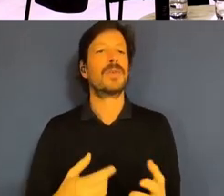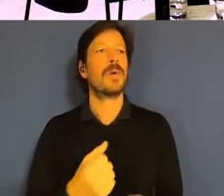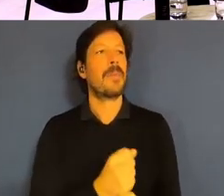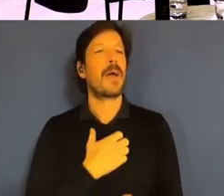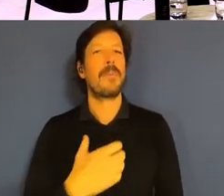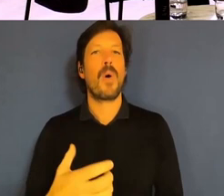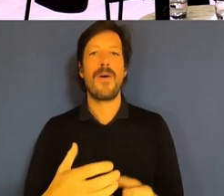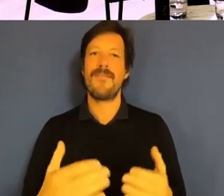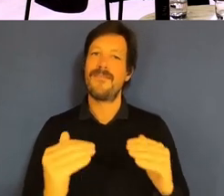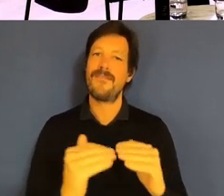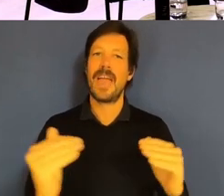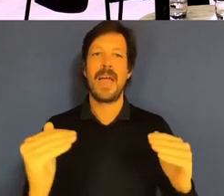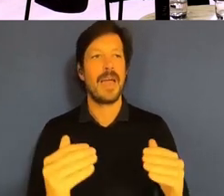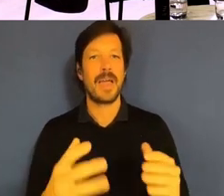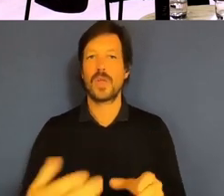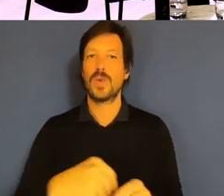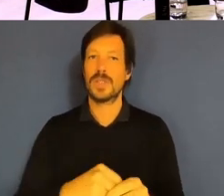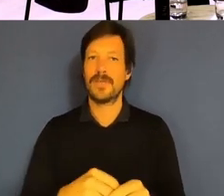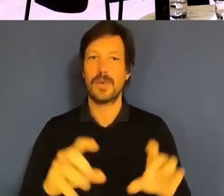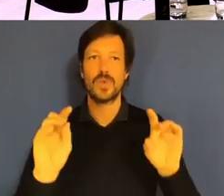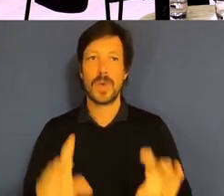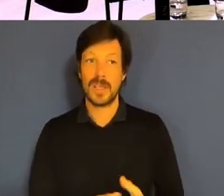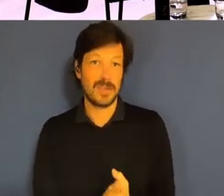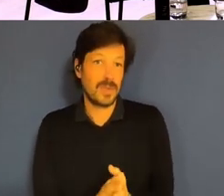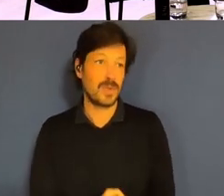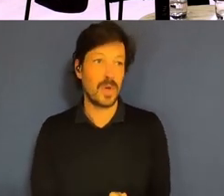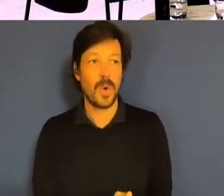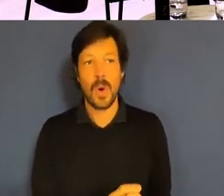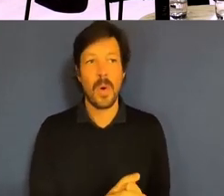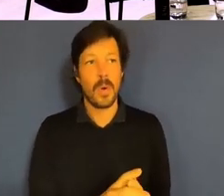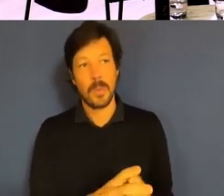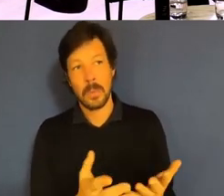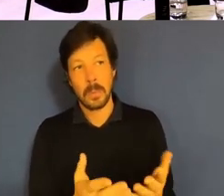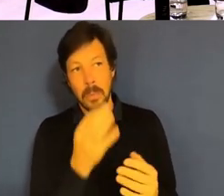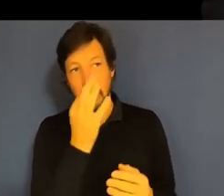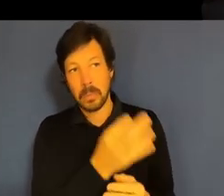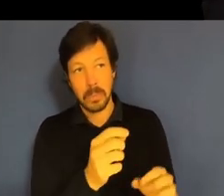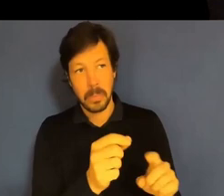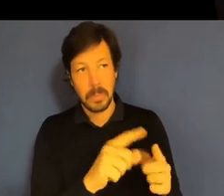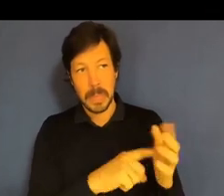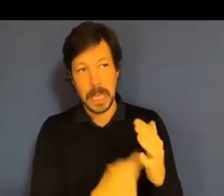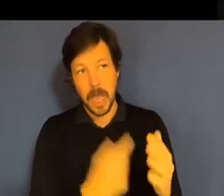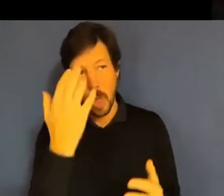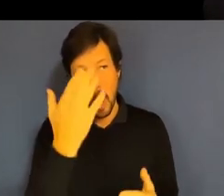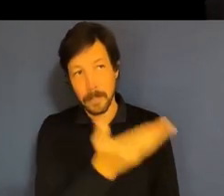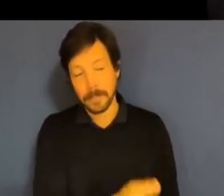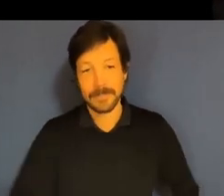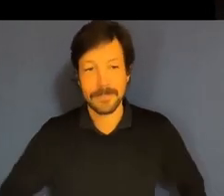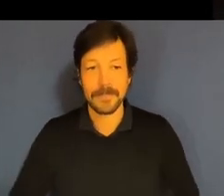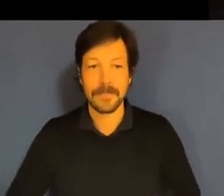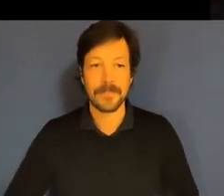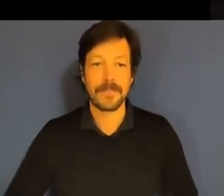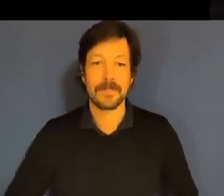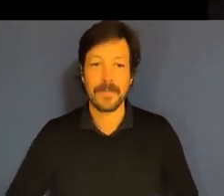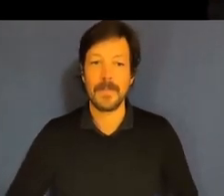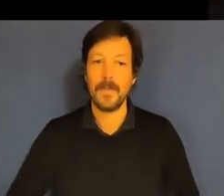question, so I invite you to take whichever slice of that you might wish to. Yeah, look, thanks again, Claire. I mean, I can speak